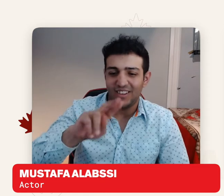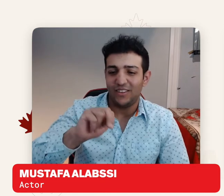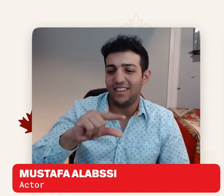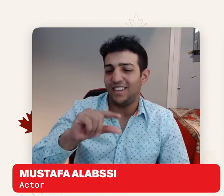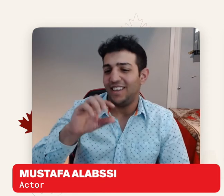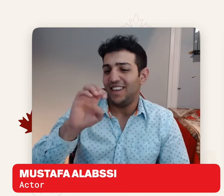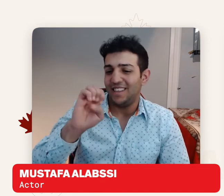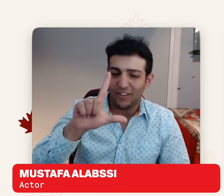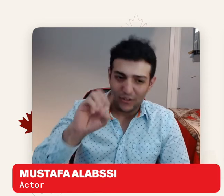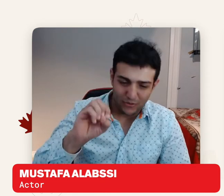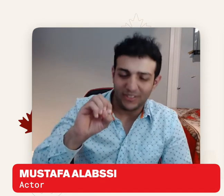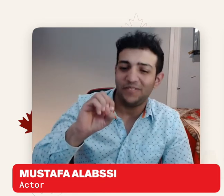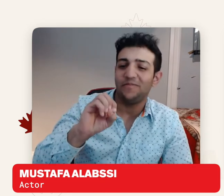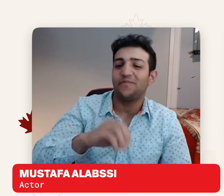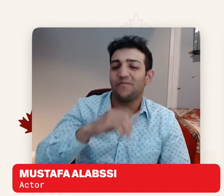Hello,